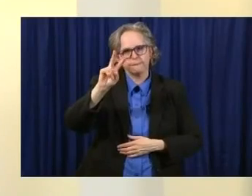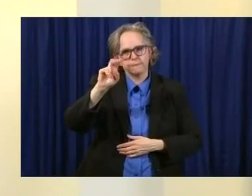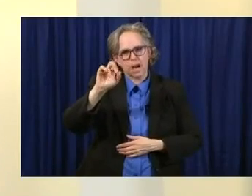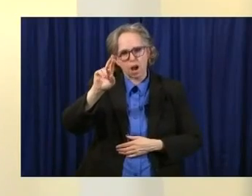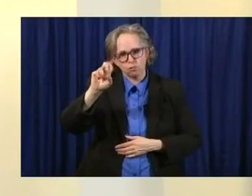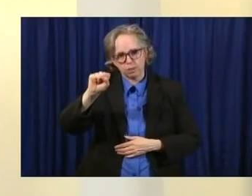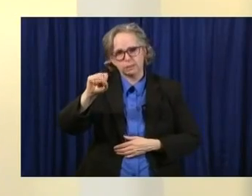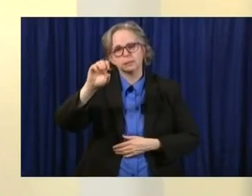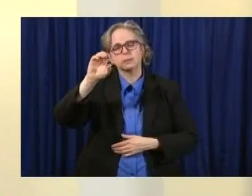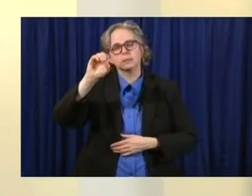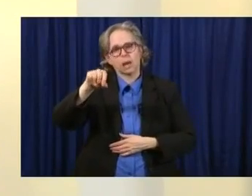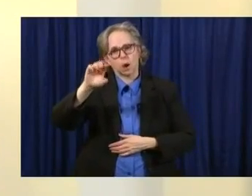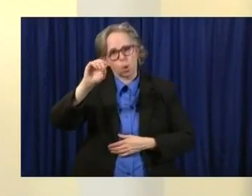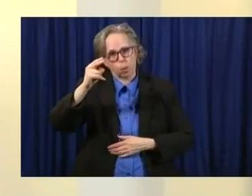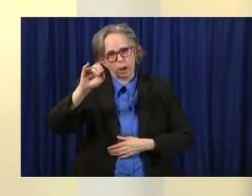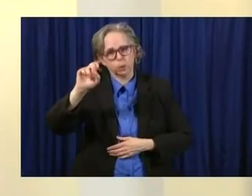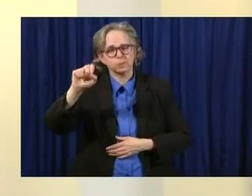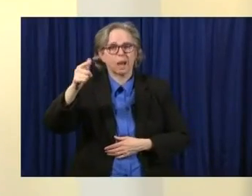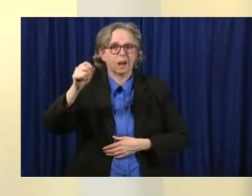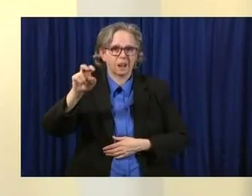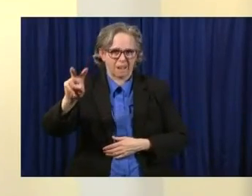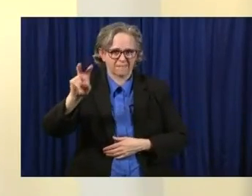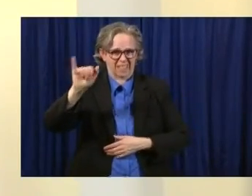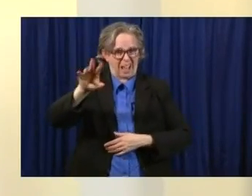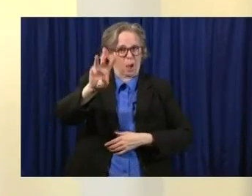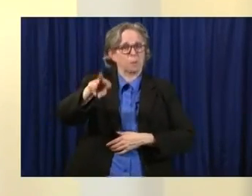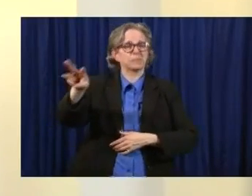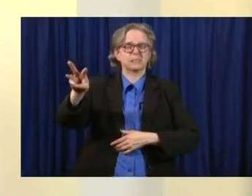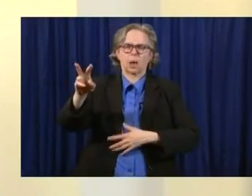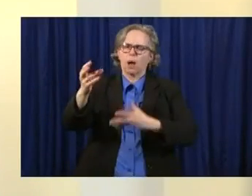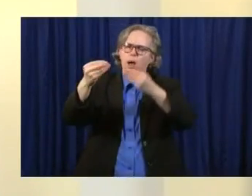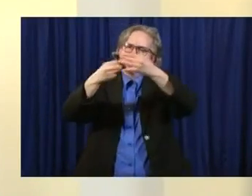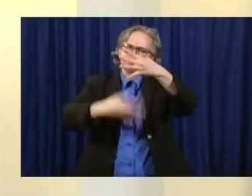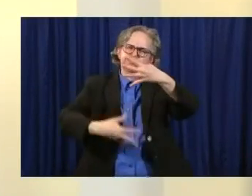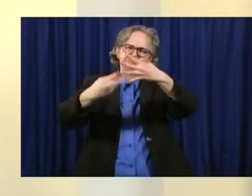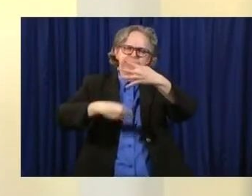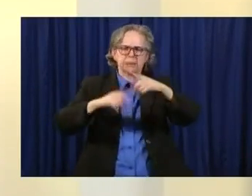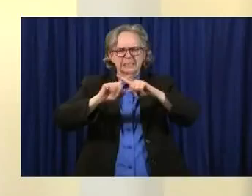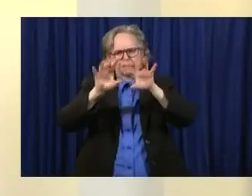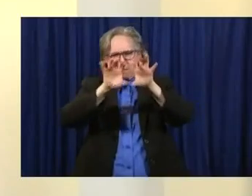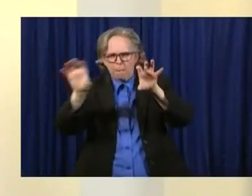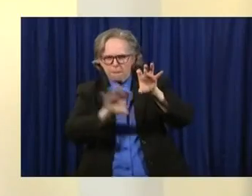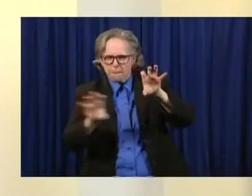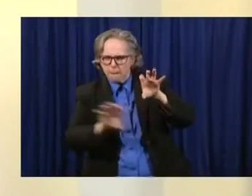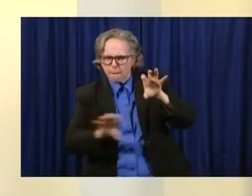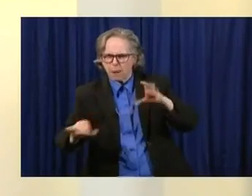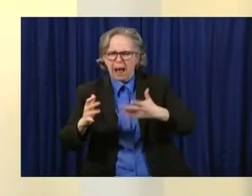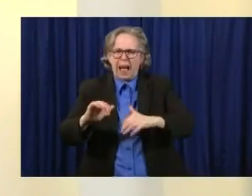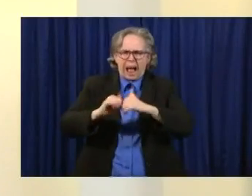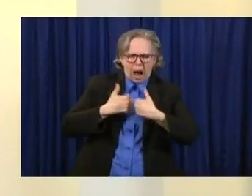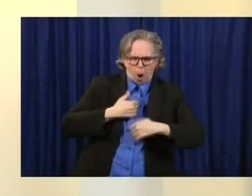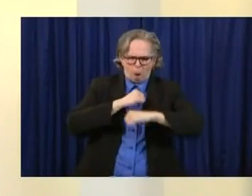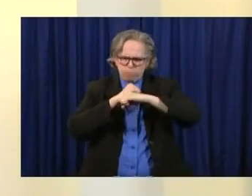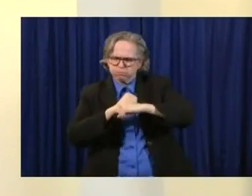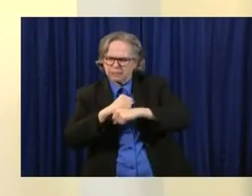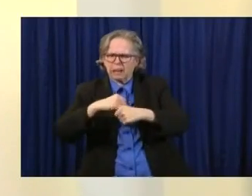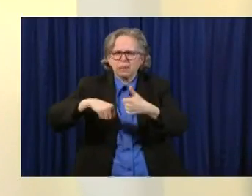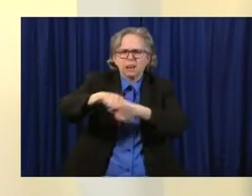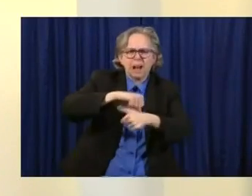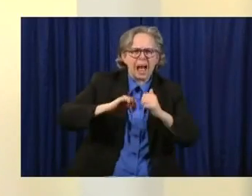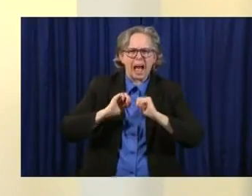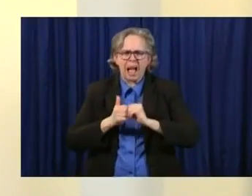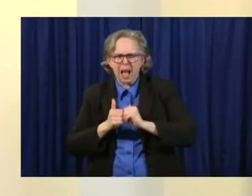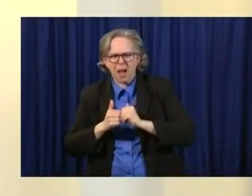ourselves and protect our families and also as individuals protect each other? So we will give you lots of tips there.